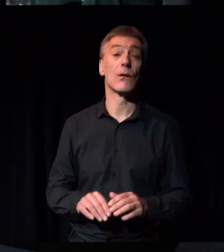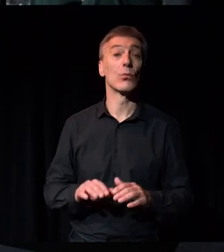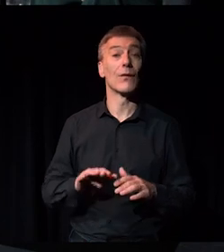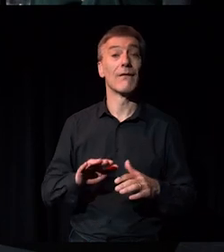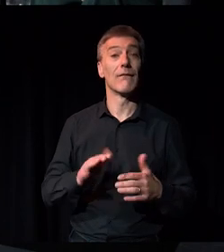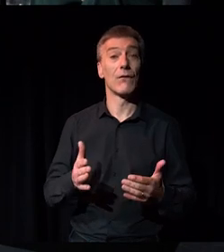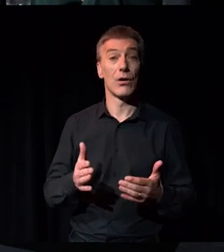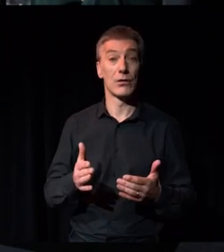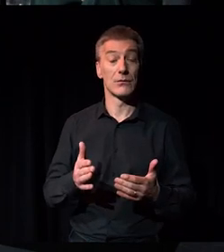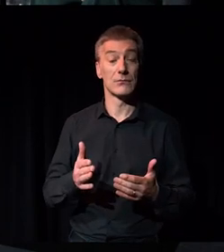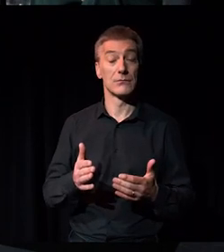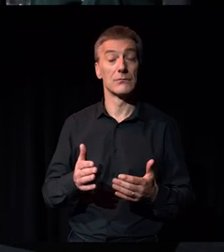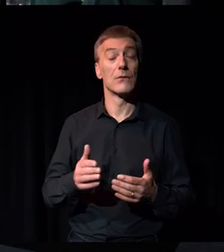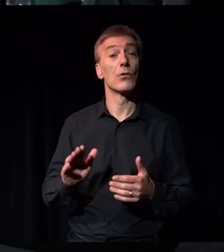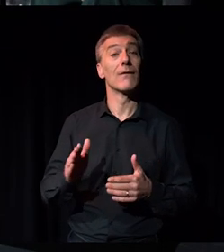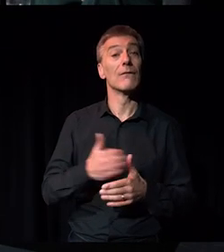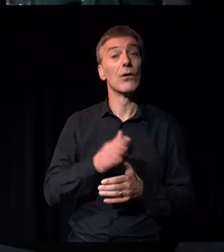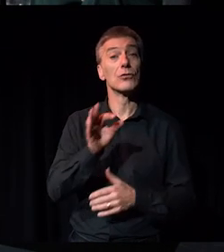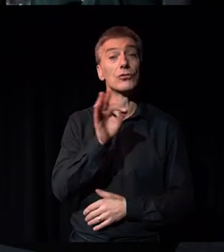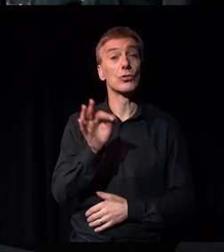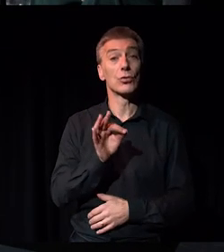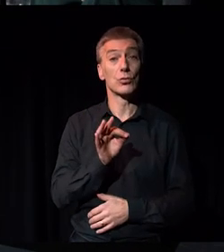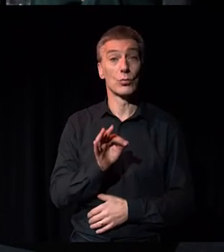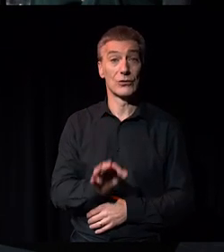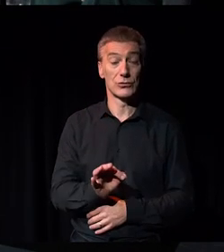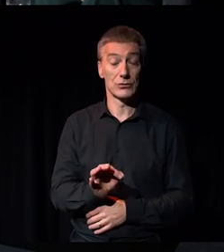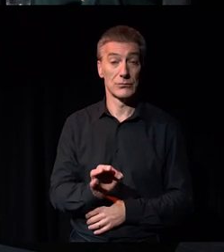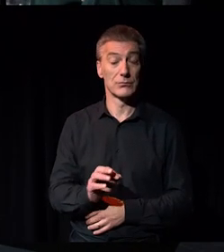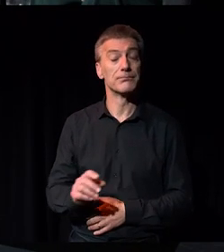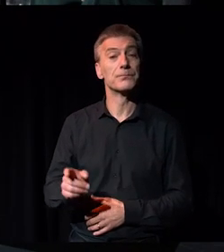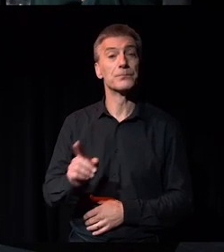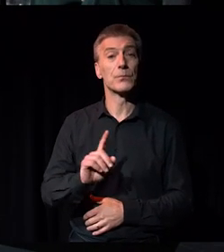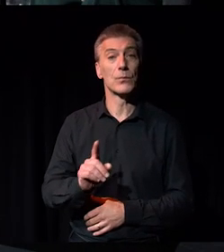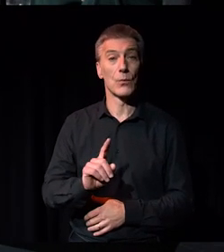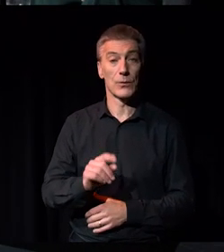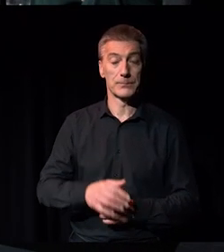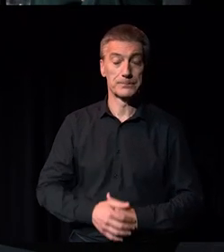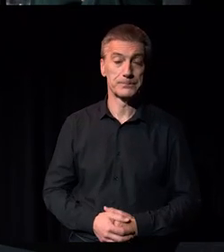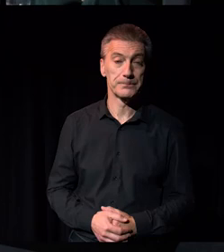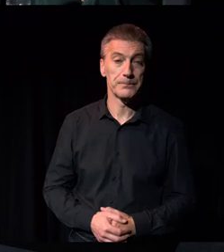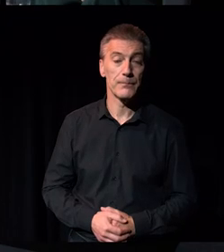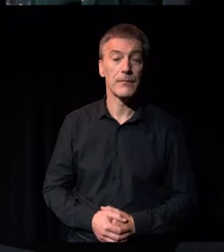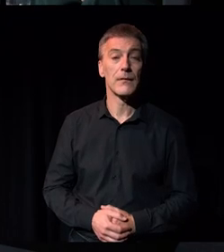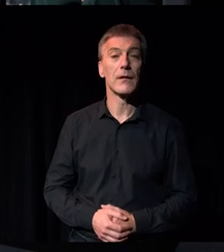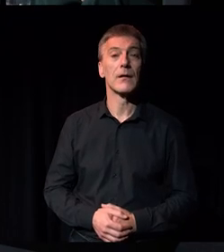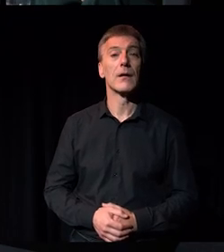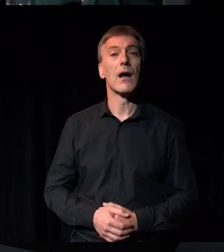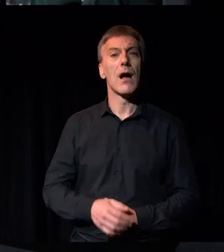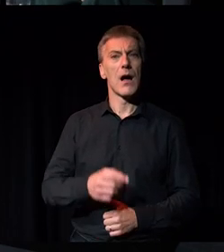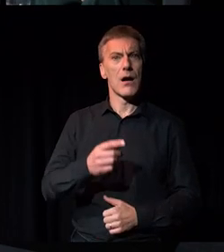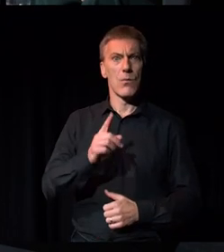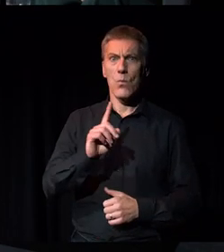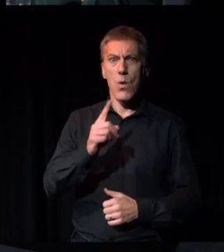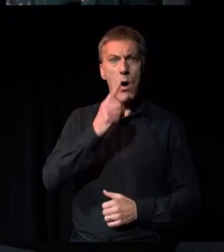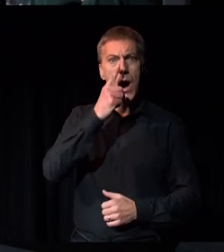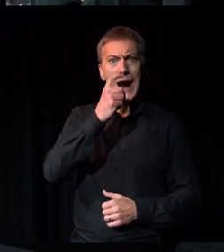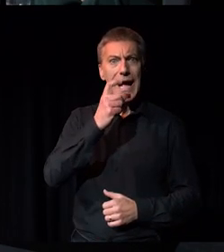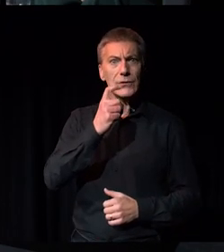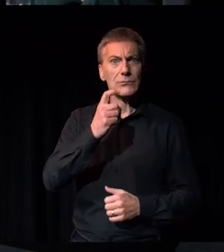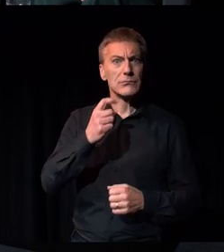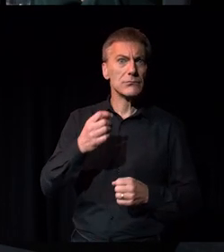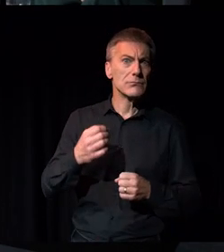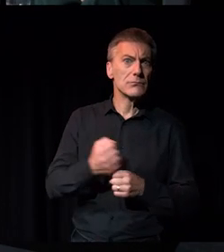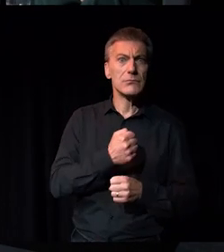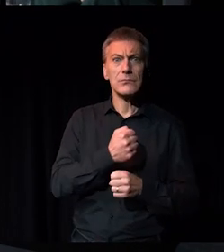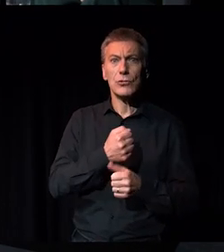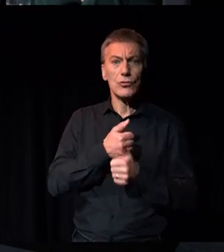question that I'd like to put to all of you is from Lucy at Norwich Arts Centre, which is what can be done to support women